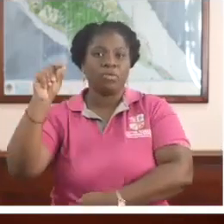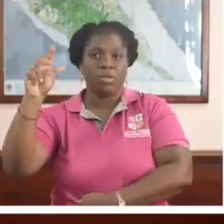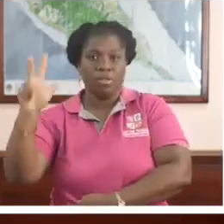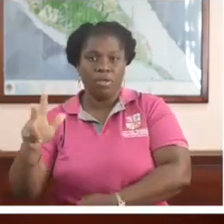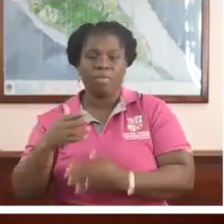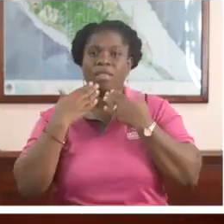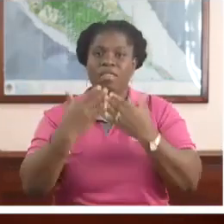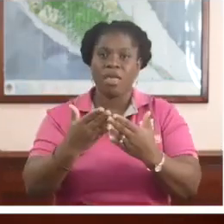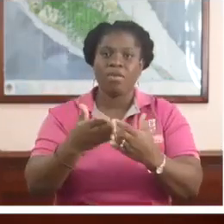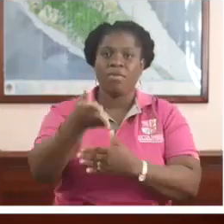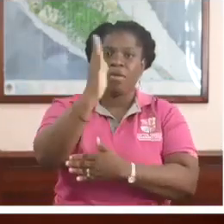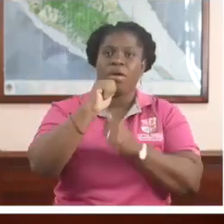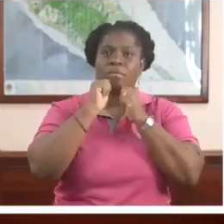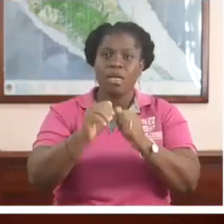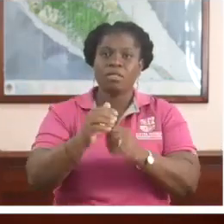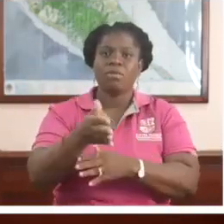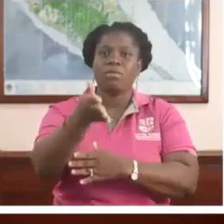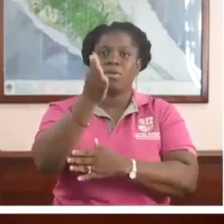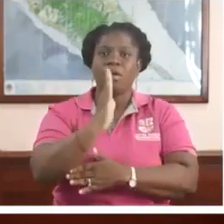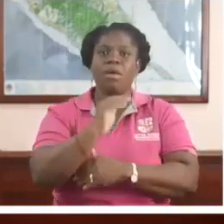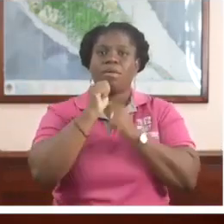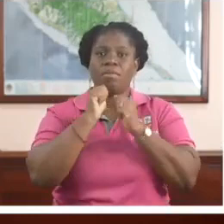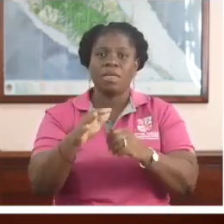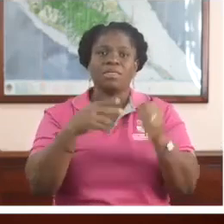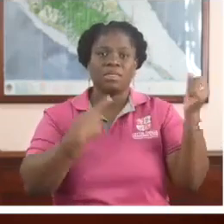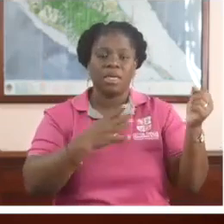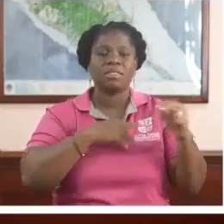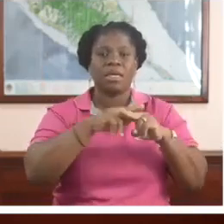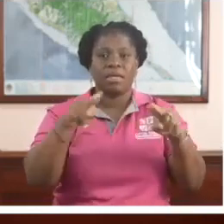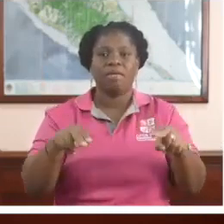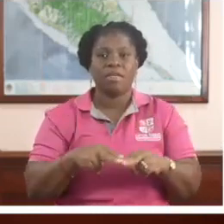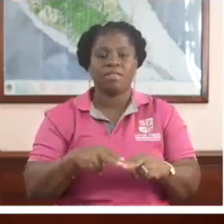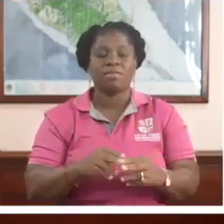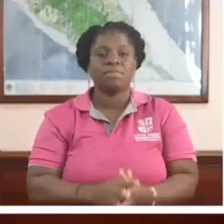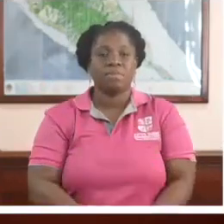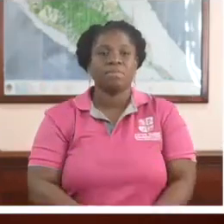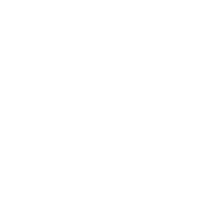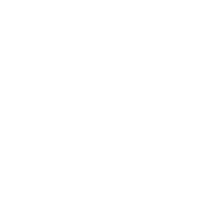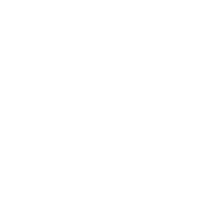you. God bless you. And God bless St. Kitts and Davis.